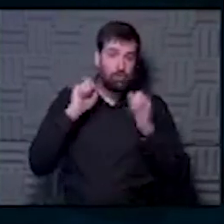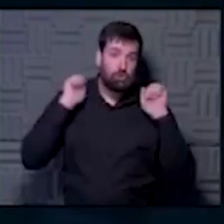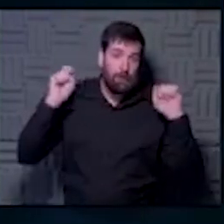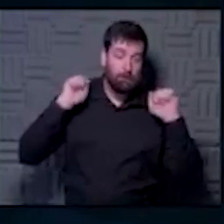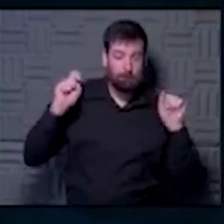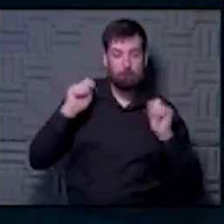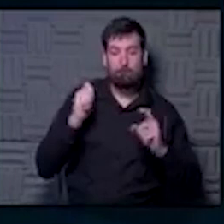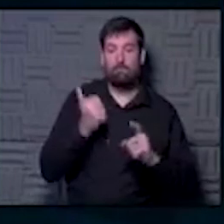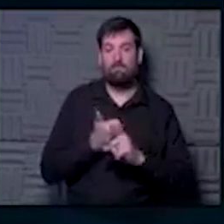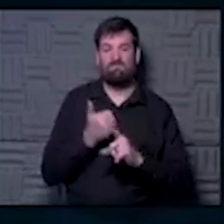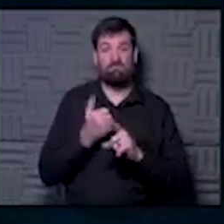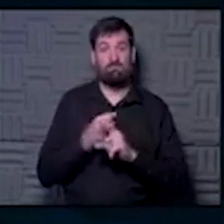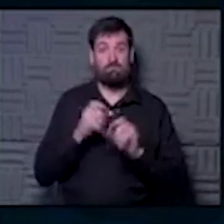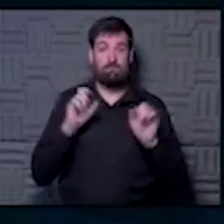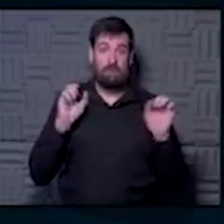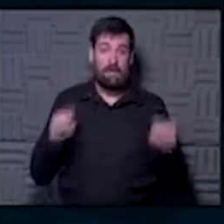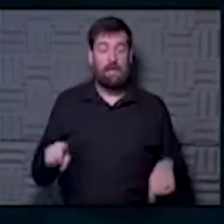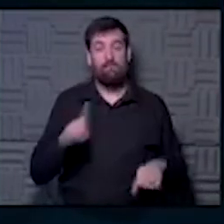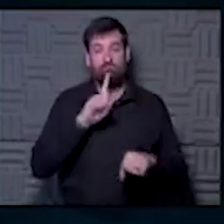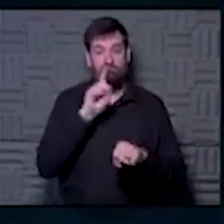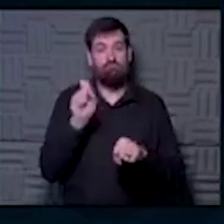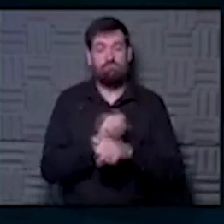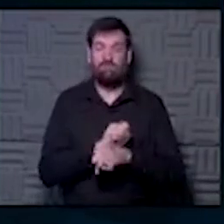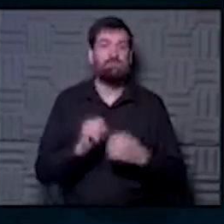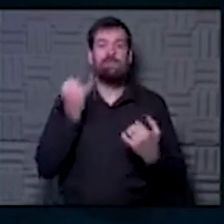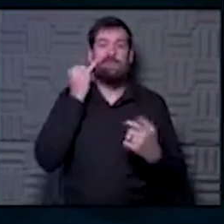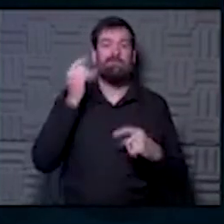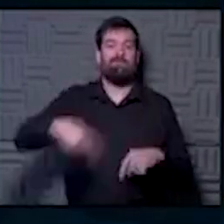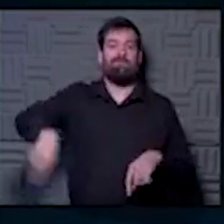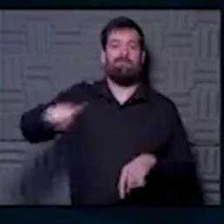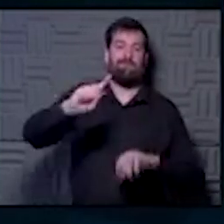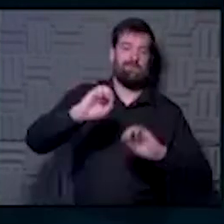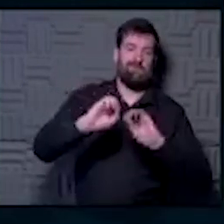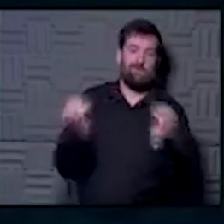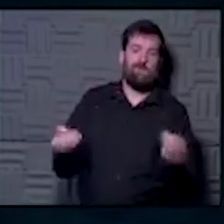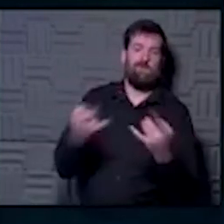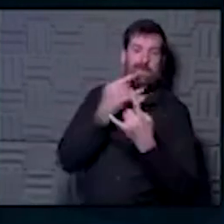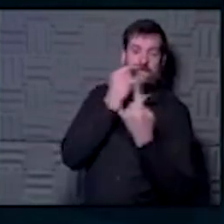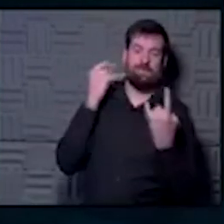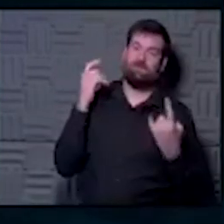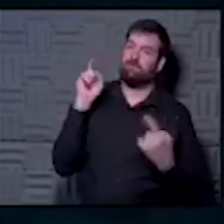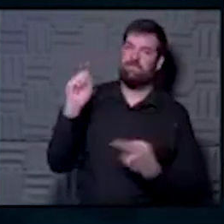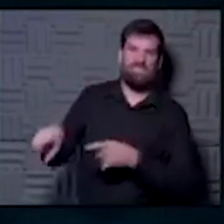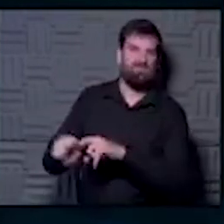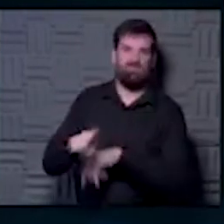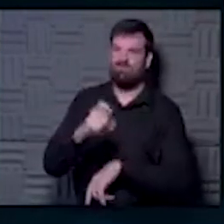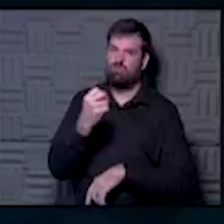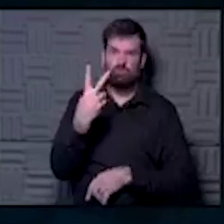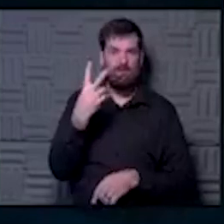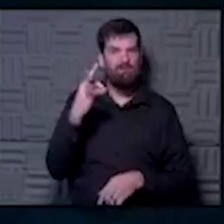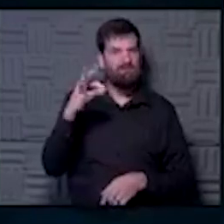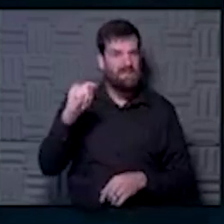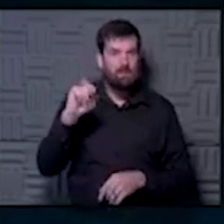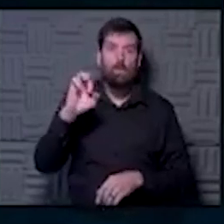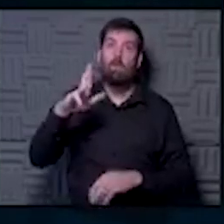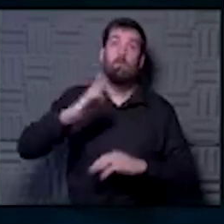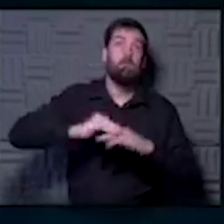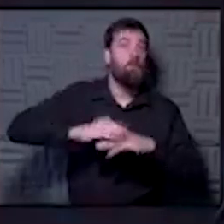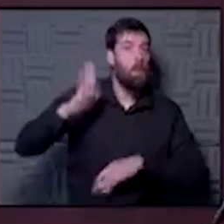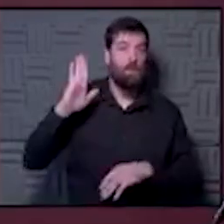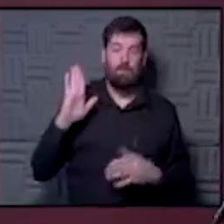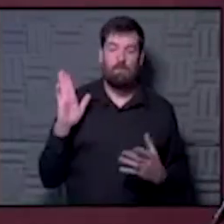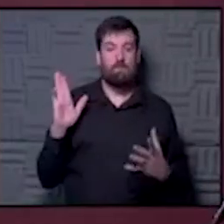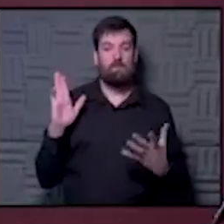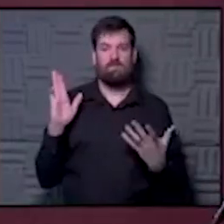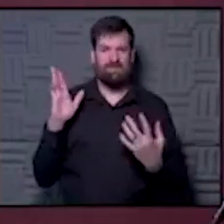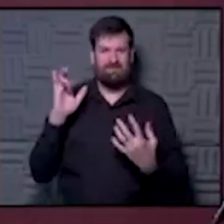where you're able to truly maintain. And if somebody's not wearing a mask, I'm saying you need to be 12 feet or further away from them, especially